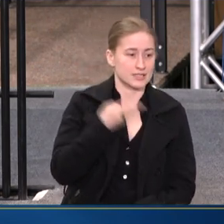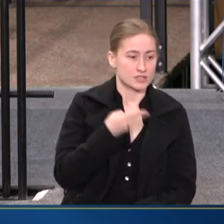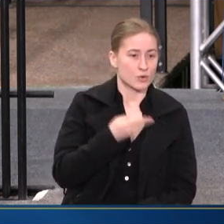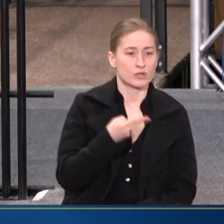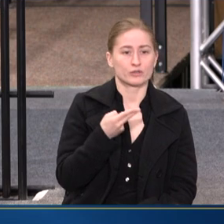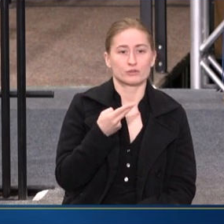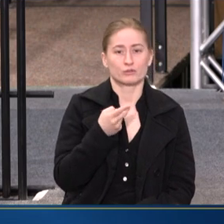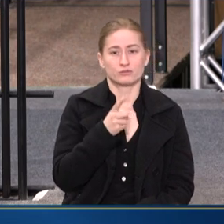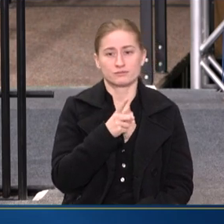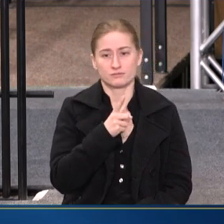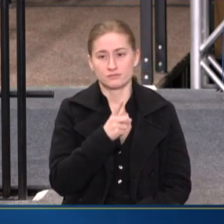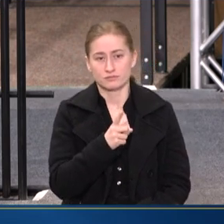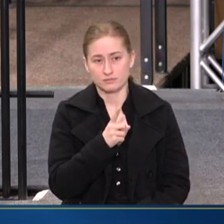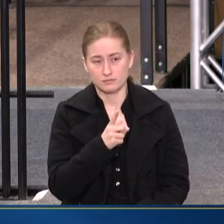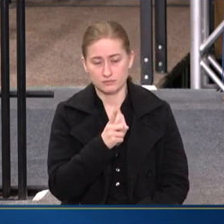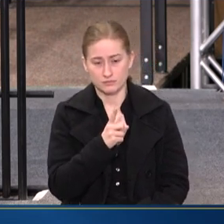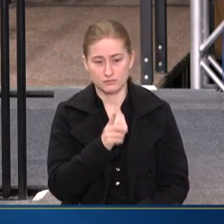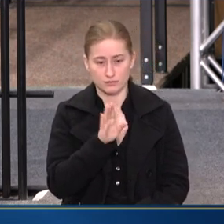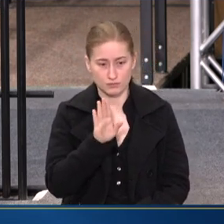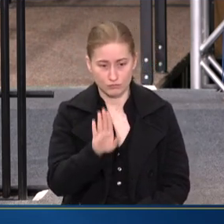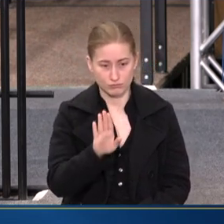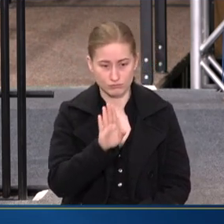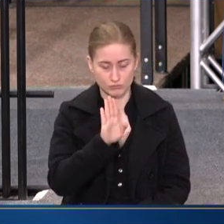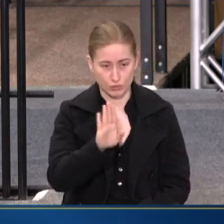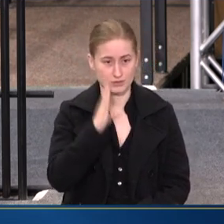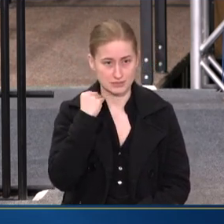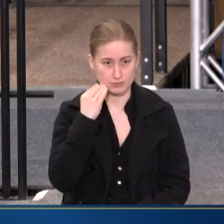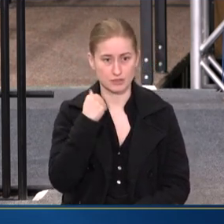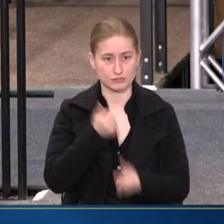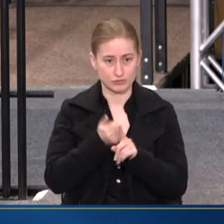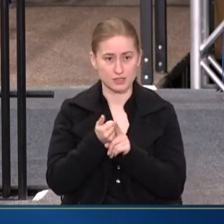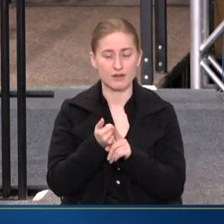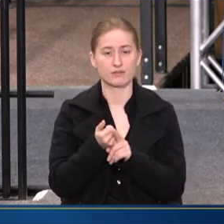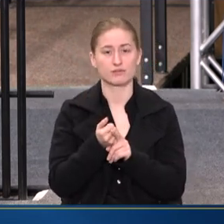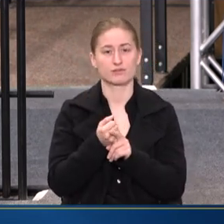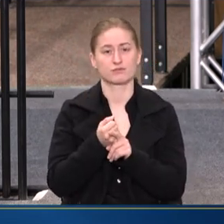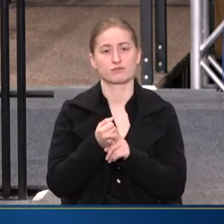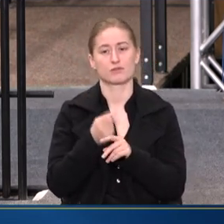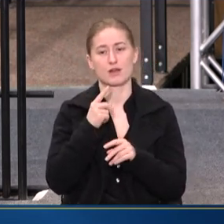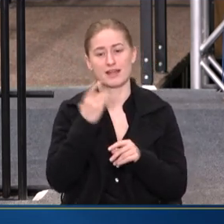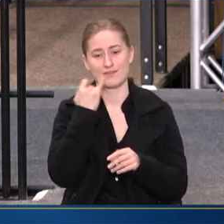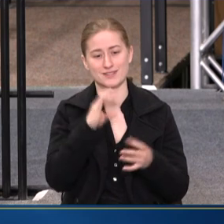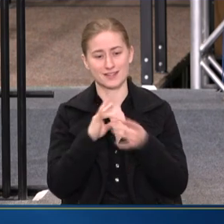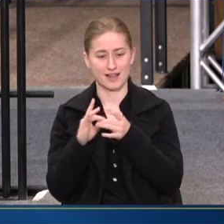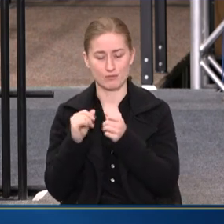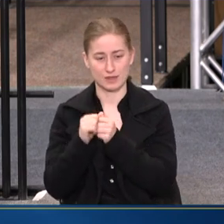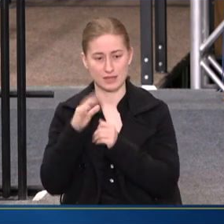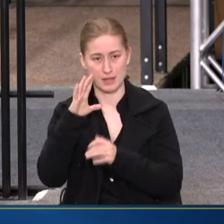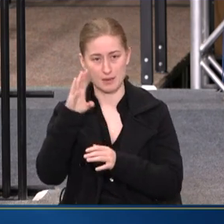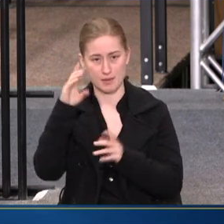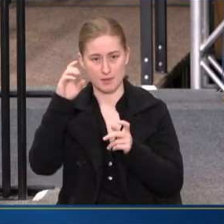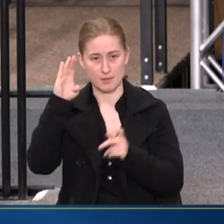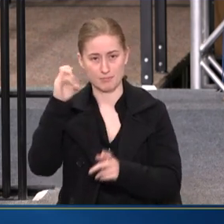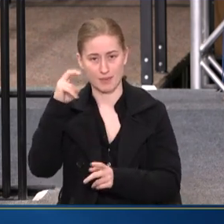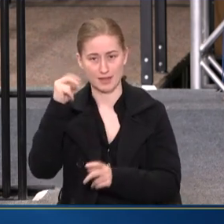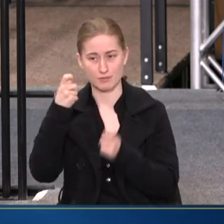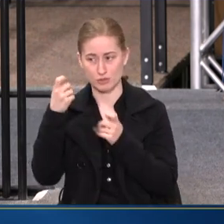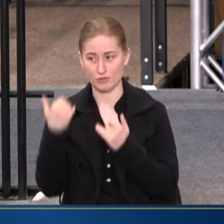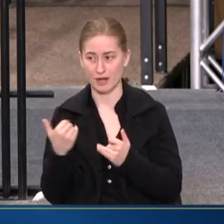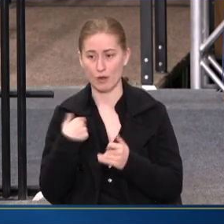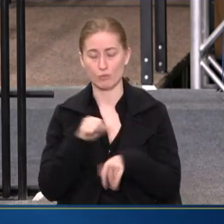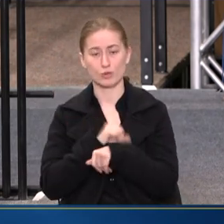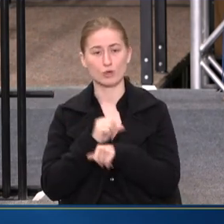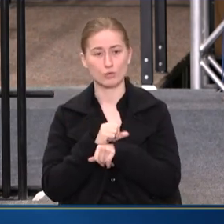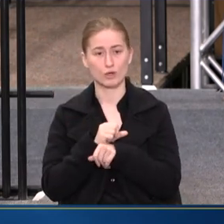WHETHER IT'S REAL. IN LINE WITH THE BIDEN ADMINISTRATION RIGHT NOW, WE ARE WORKING